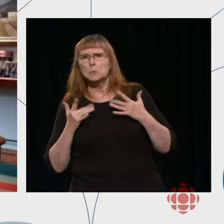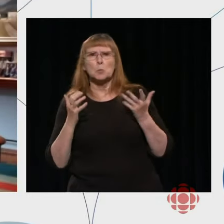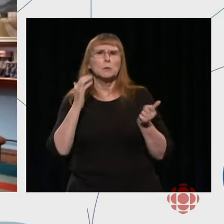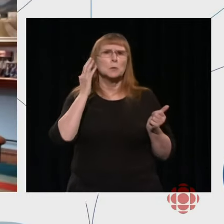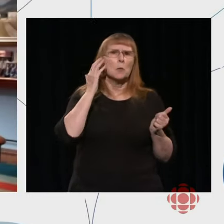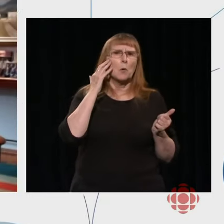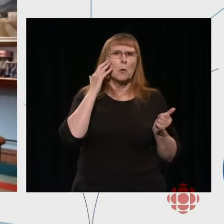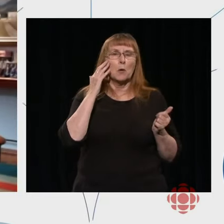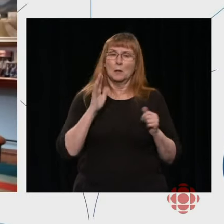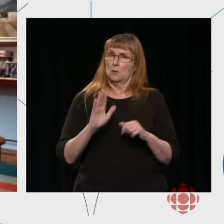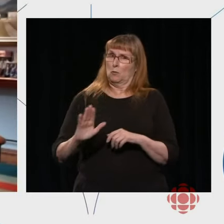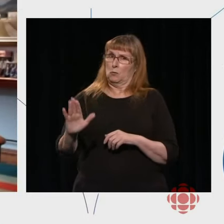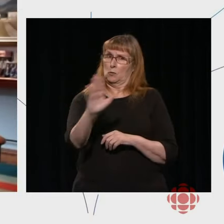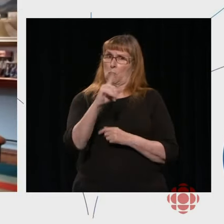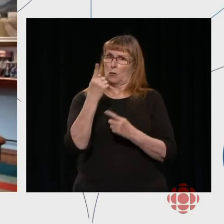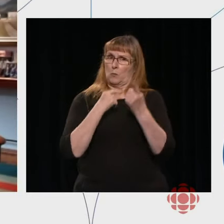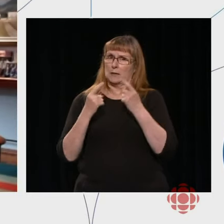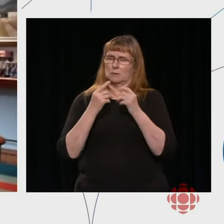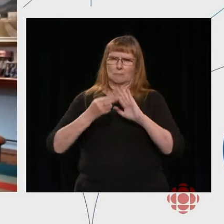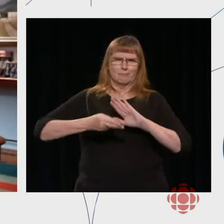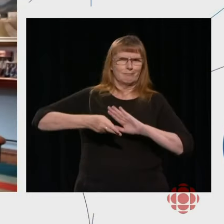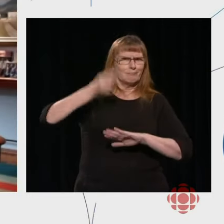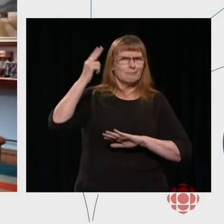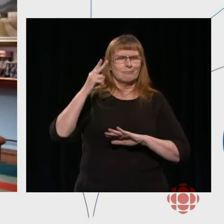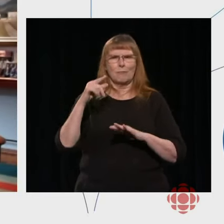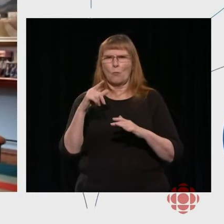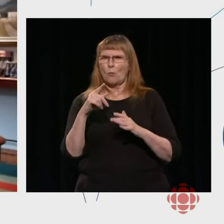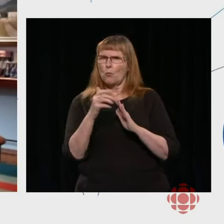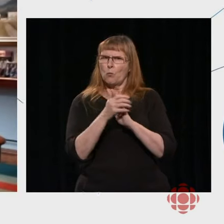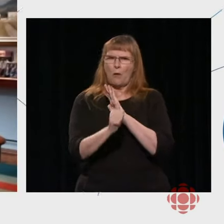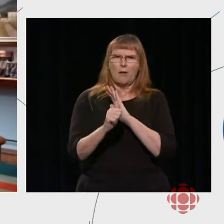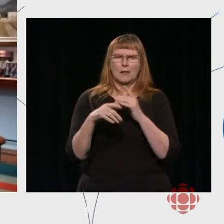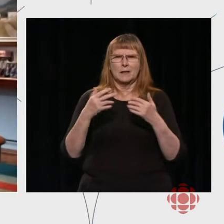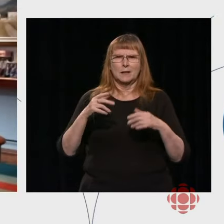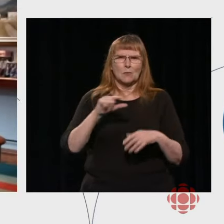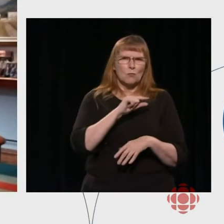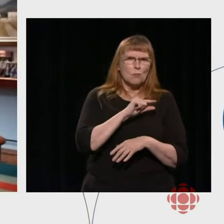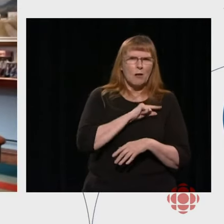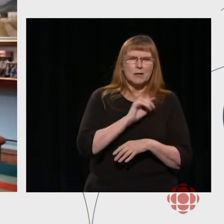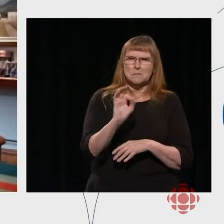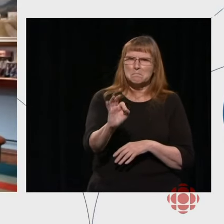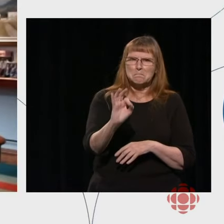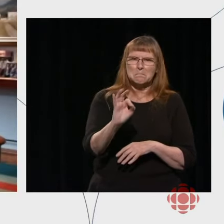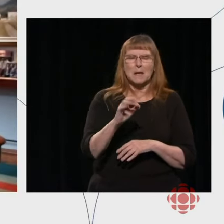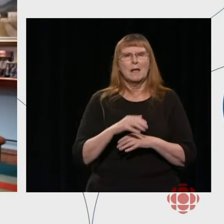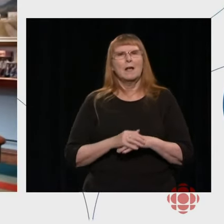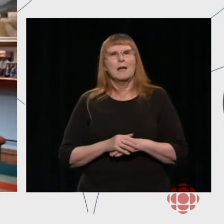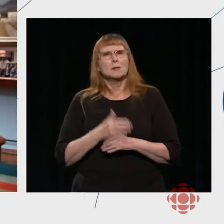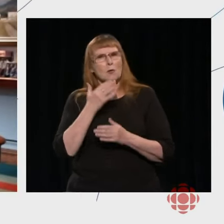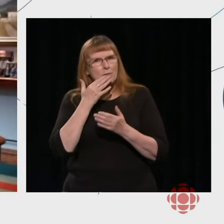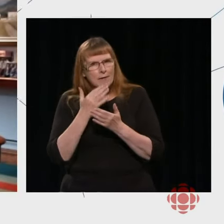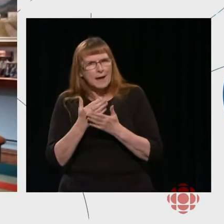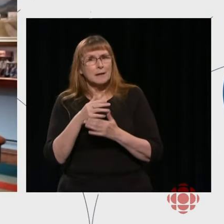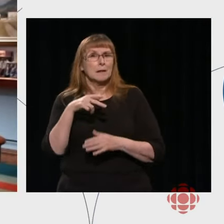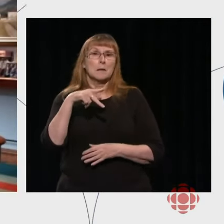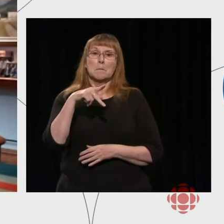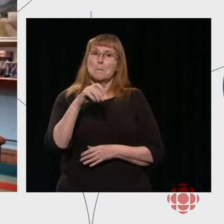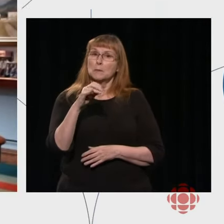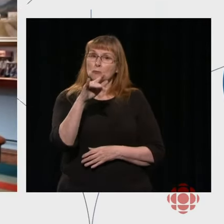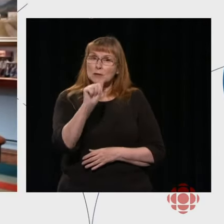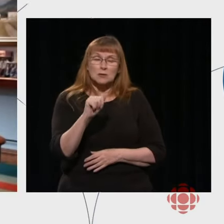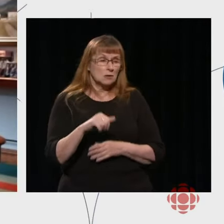the quality of the questions. And I want to say thank you to Catherine, to Barb, and to Michelle for